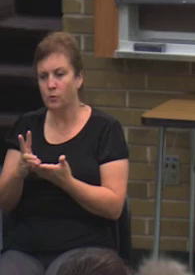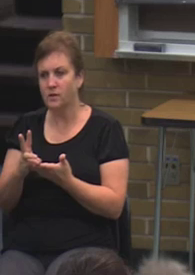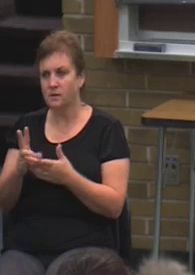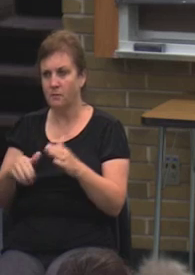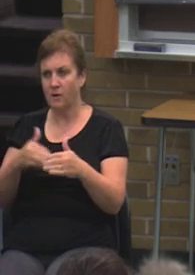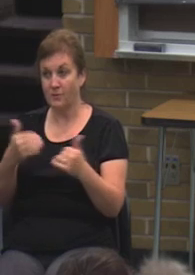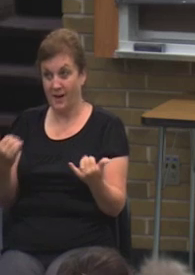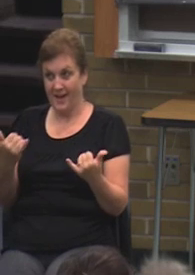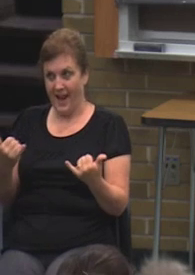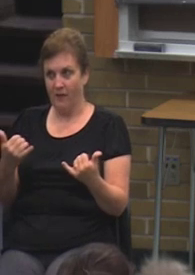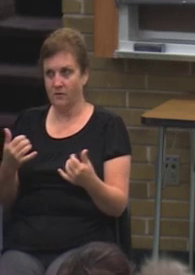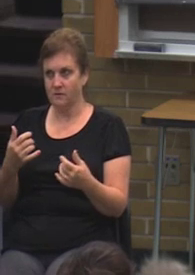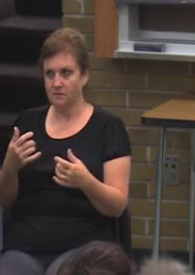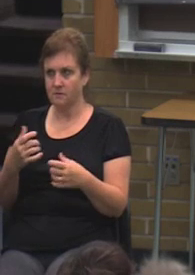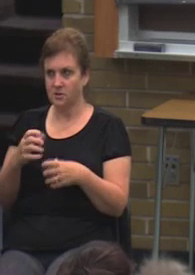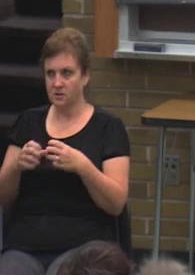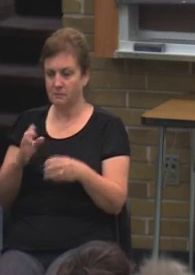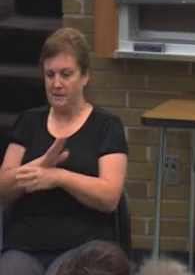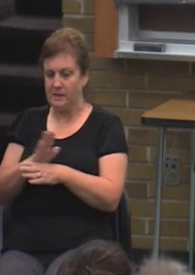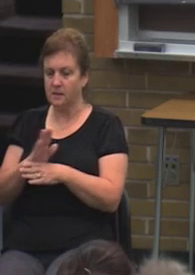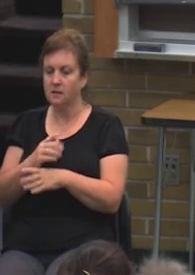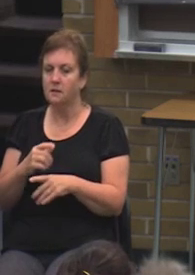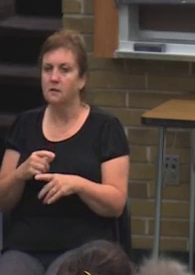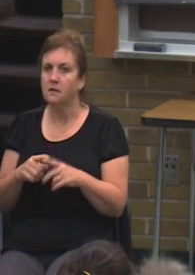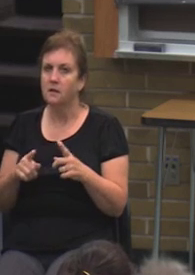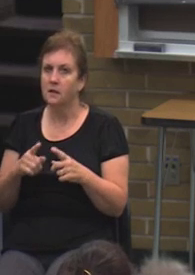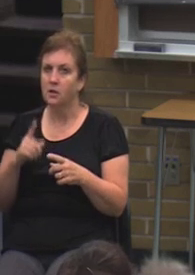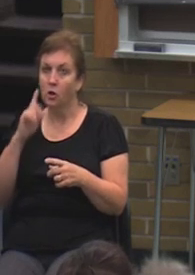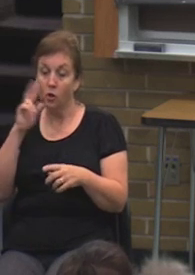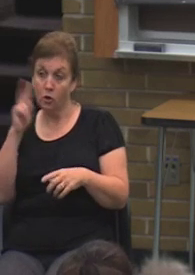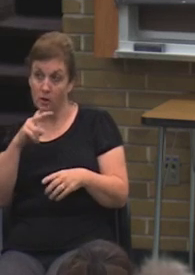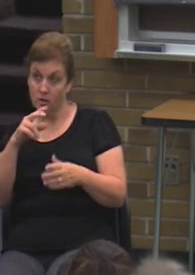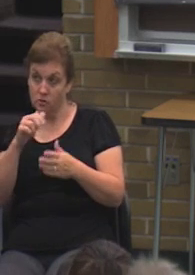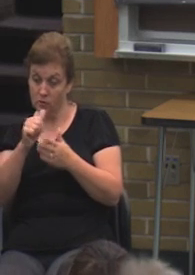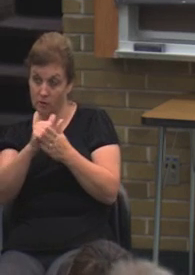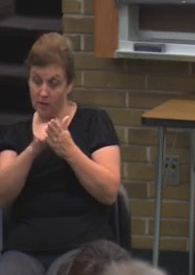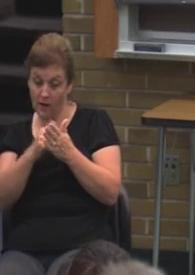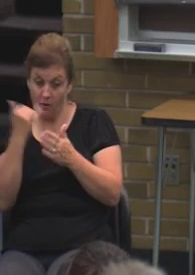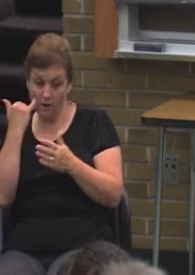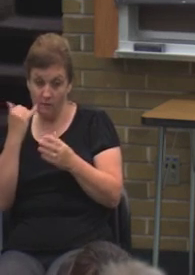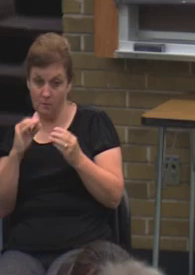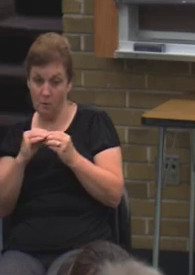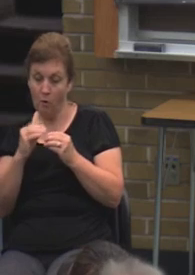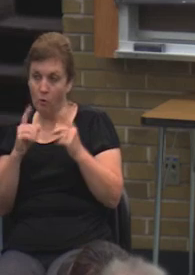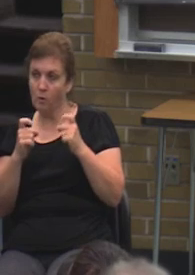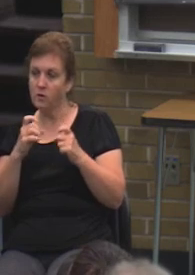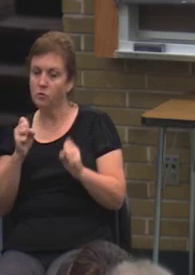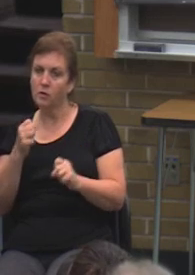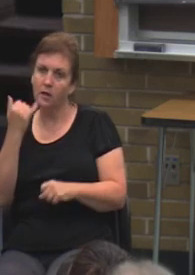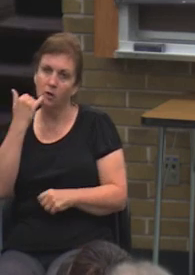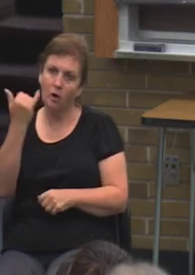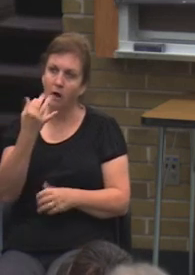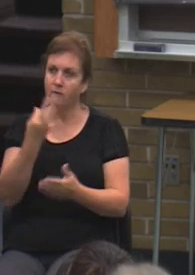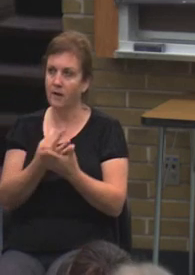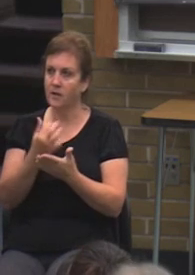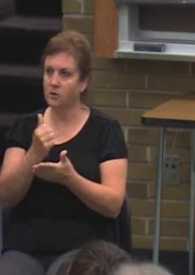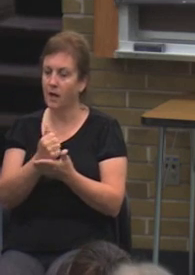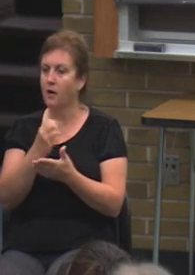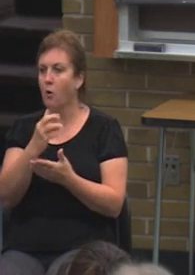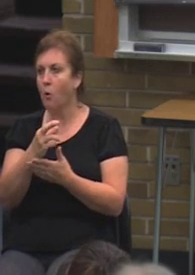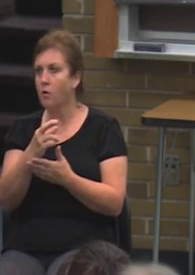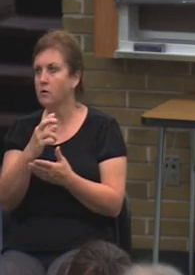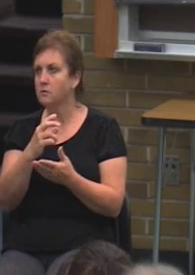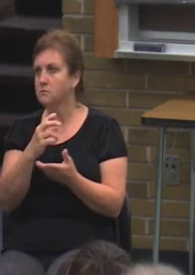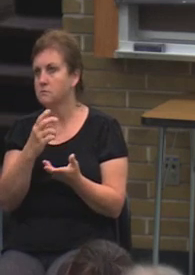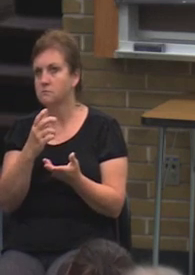time of year. So, you can continue to monitor your account, and if you have any further questions, you can always call or stop by. Any